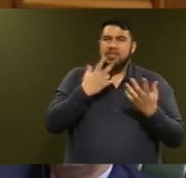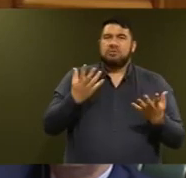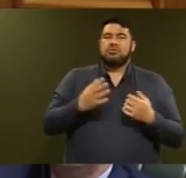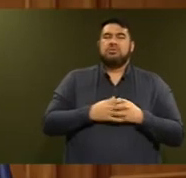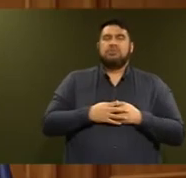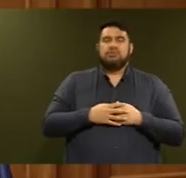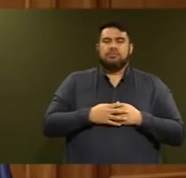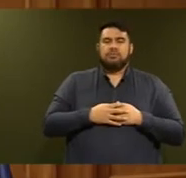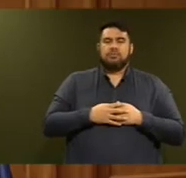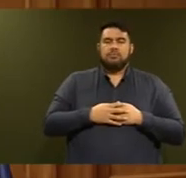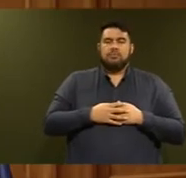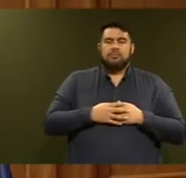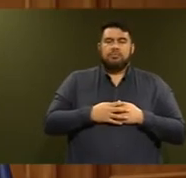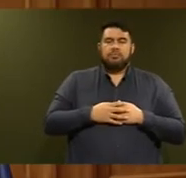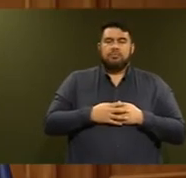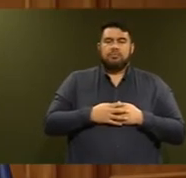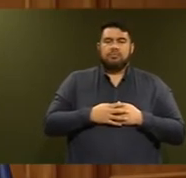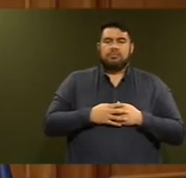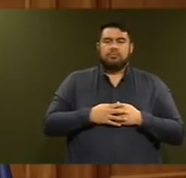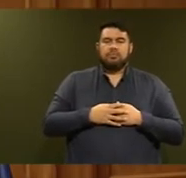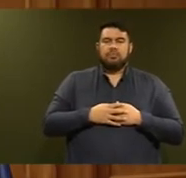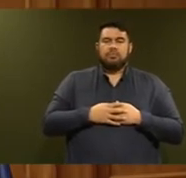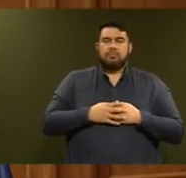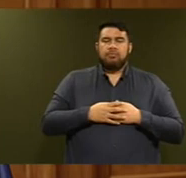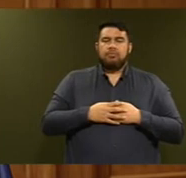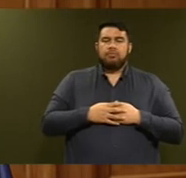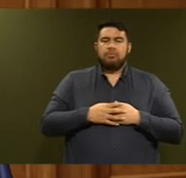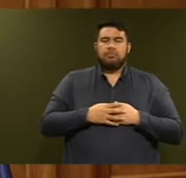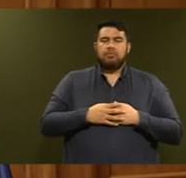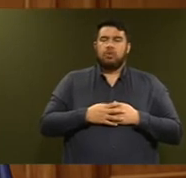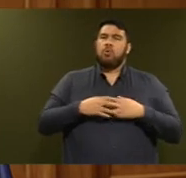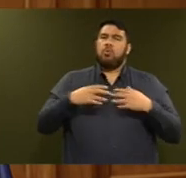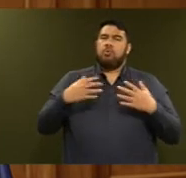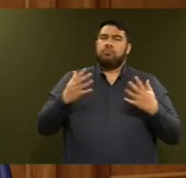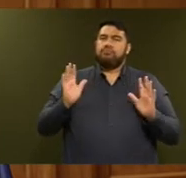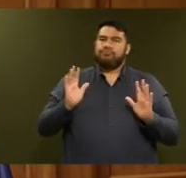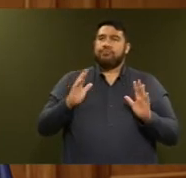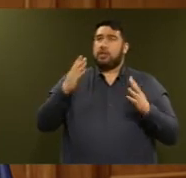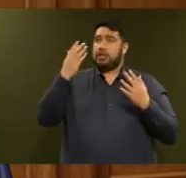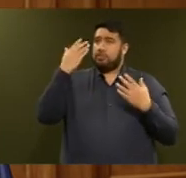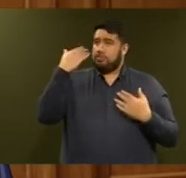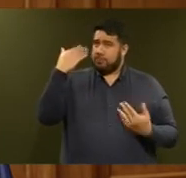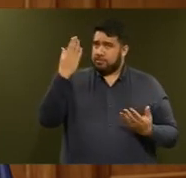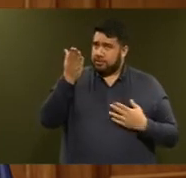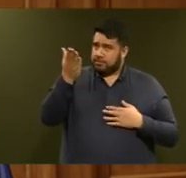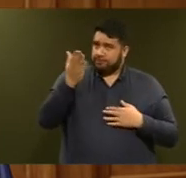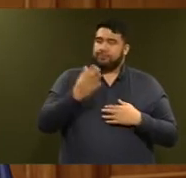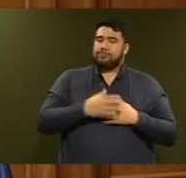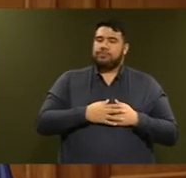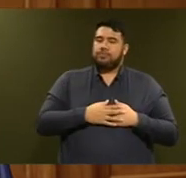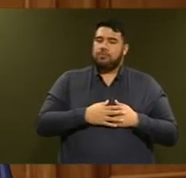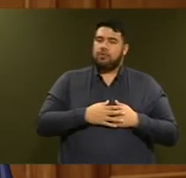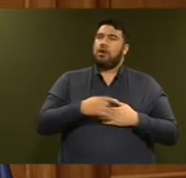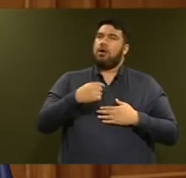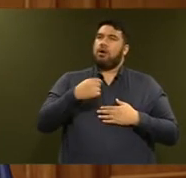what? Continuing on, continuing, Mr Speaker, uncharacteristically in a politic